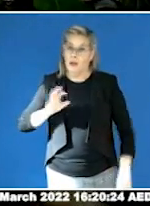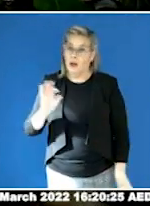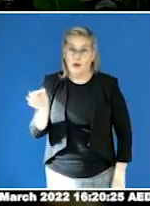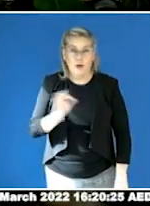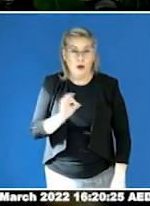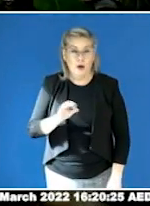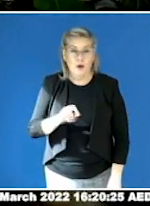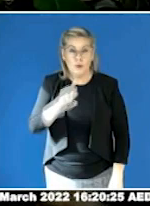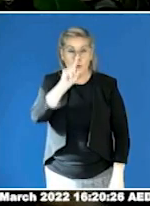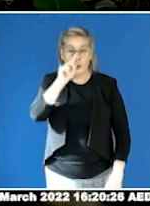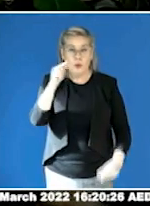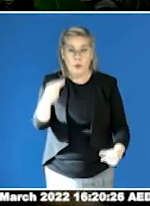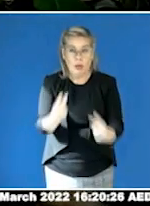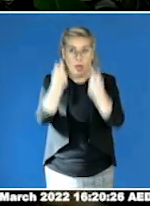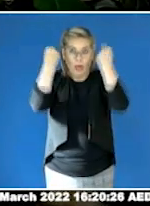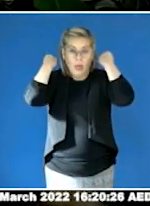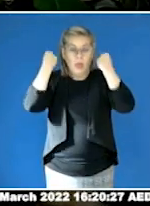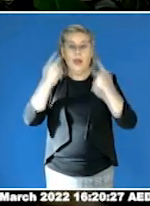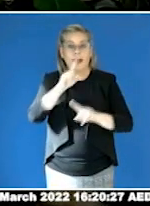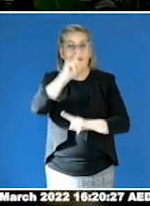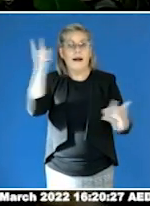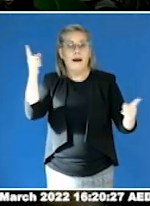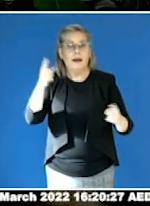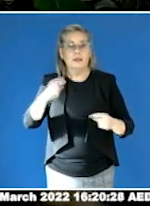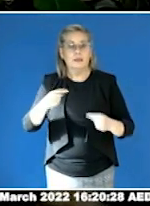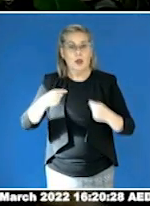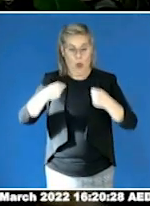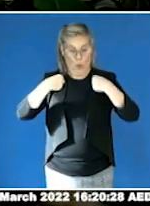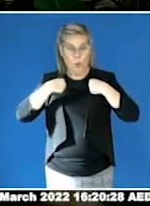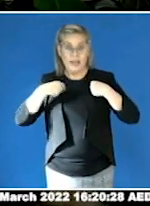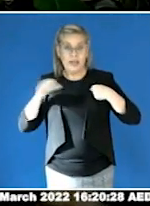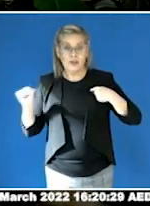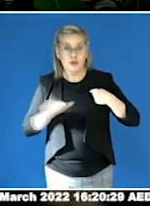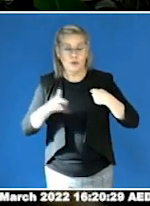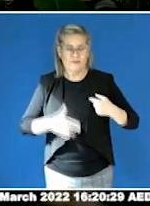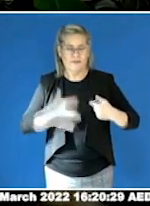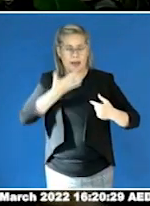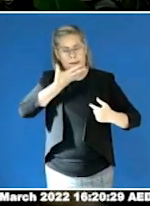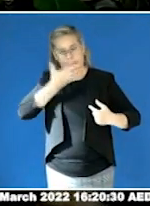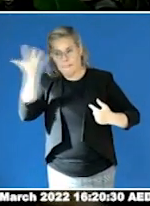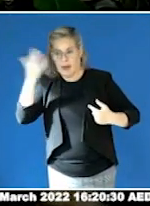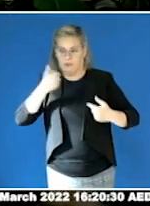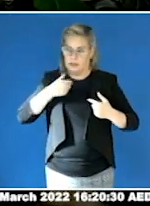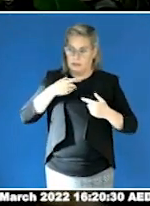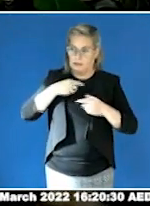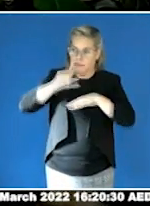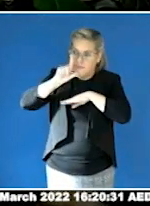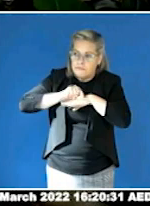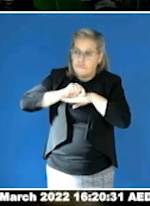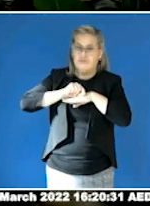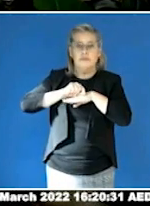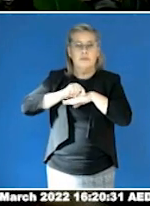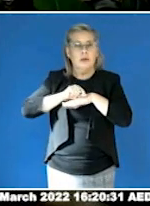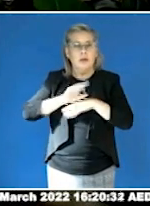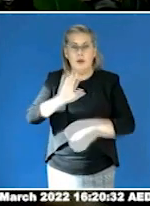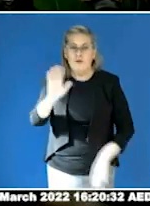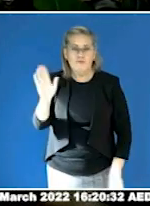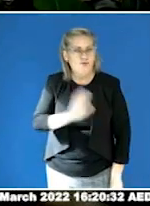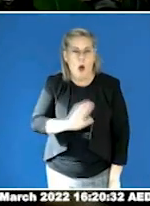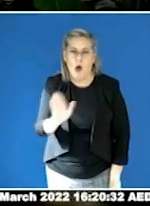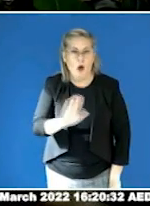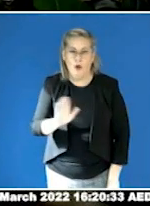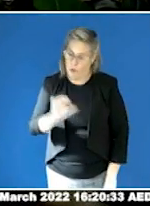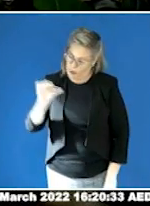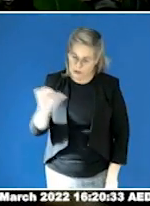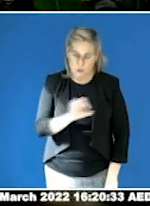not deserve to be ashamed of who we are. We do not deserve to be isolated. So